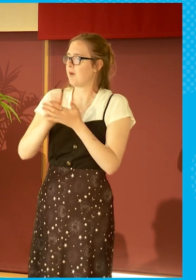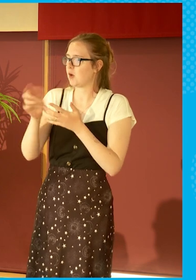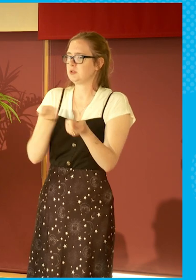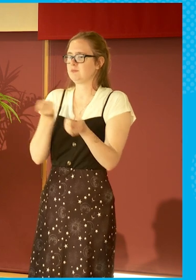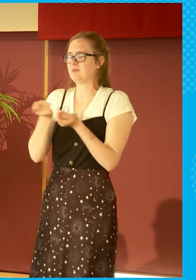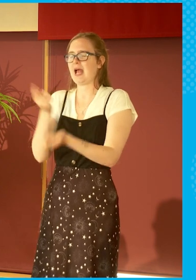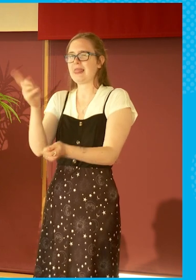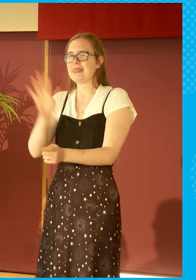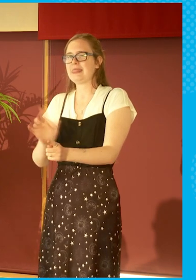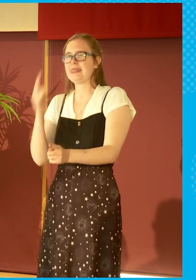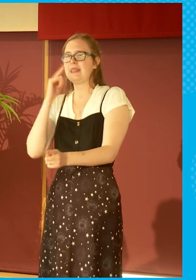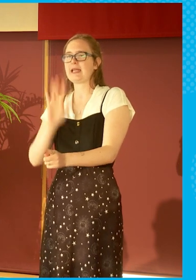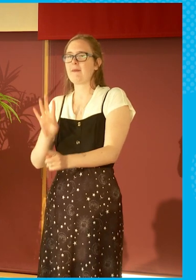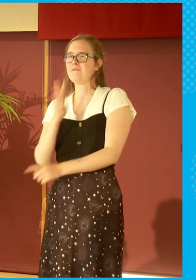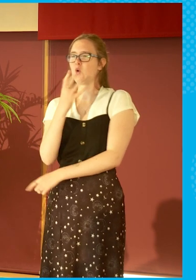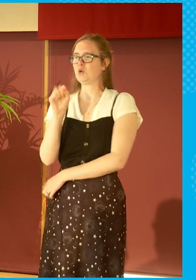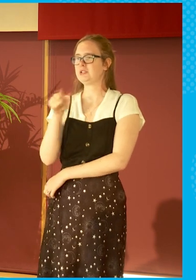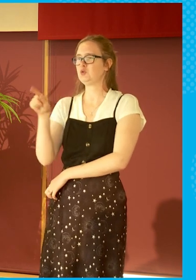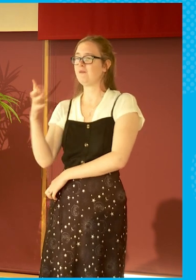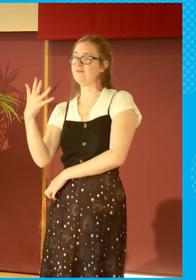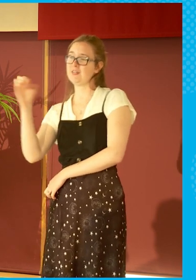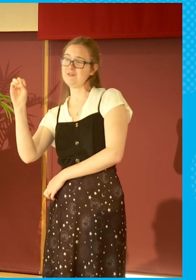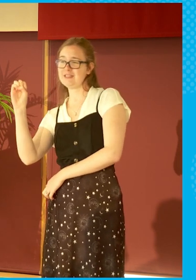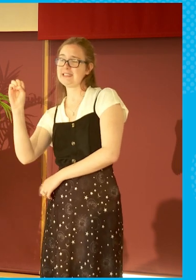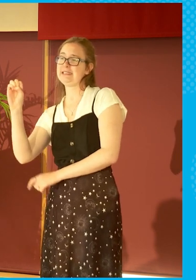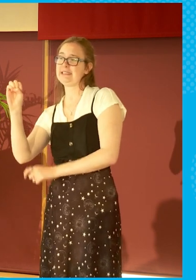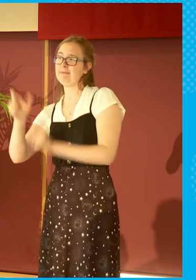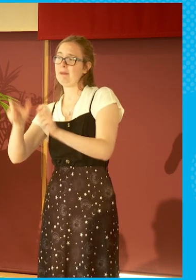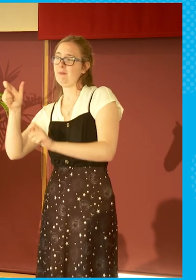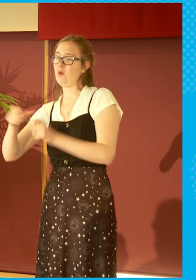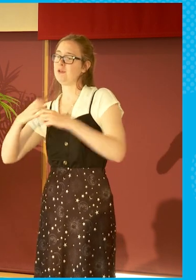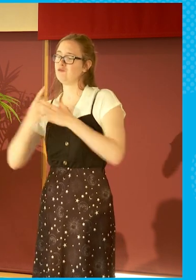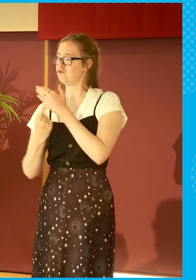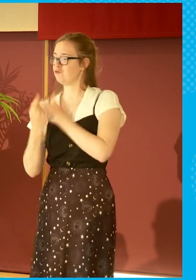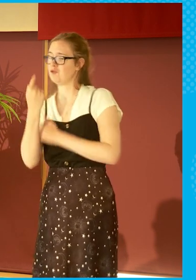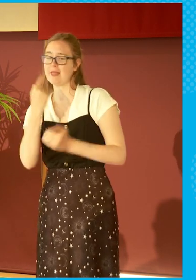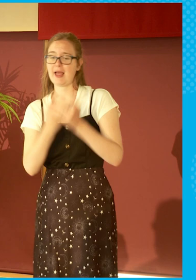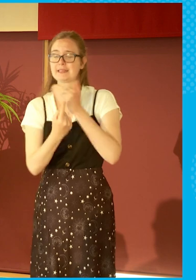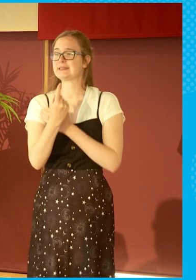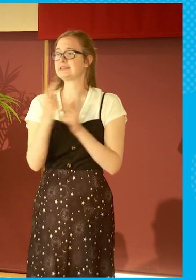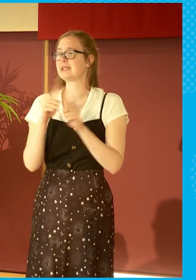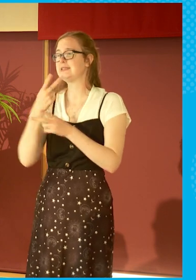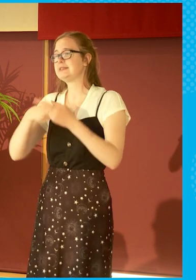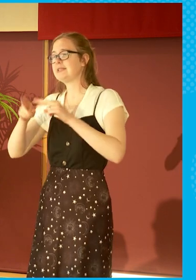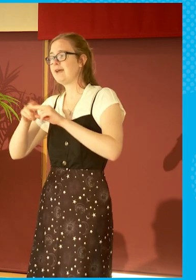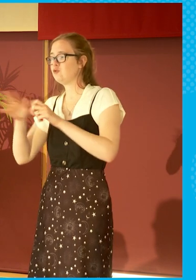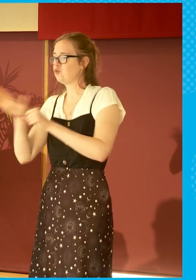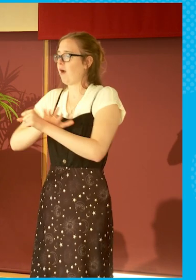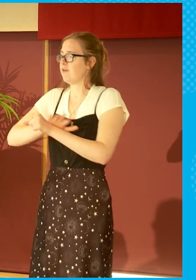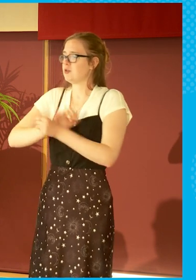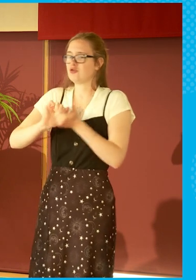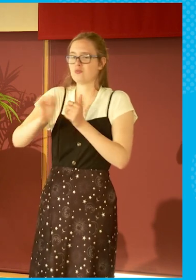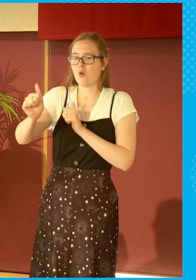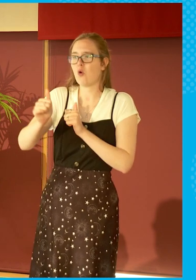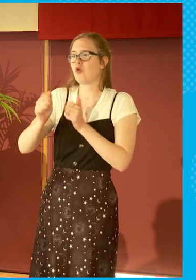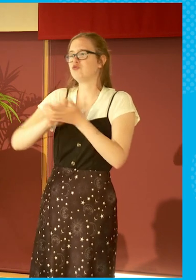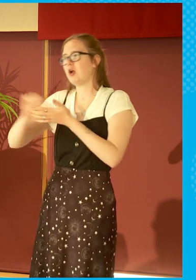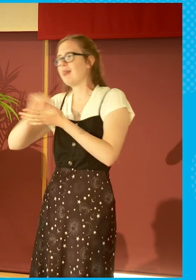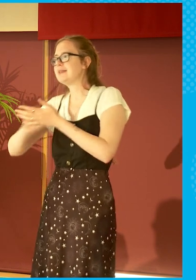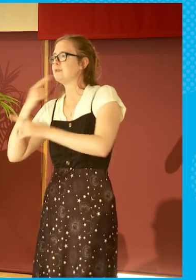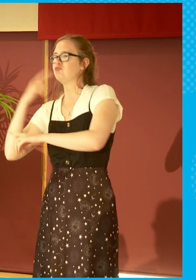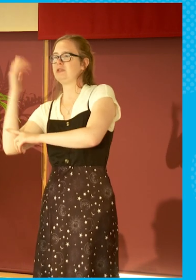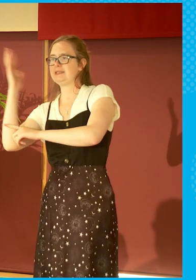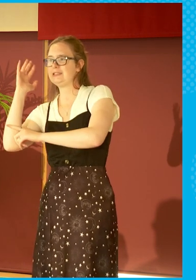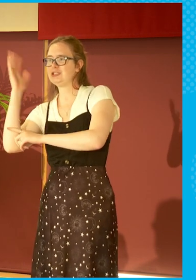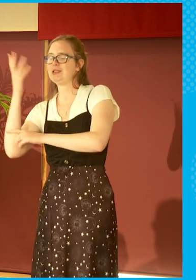40 to 50 people who had freelance and staff jobs on air doing journalism, doing sport and doing presentation. Now there's